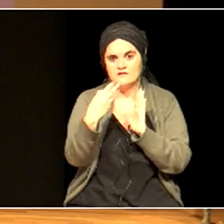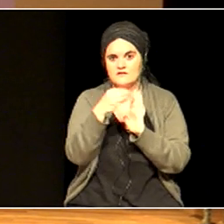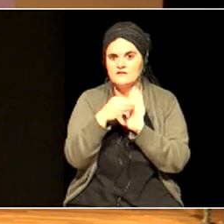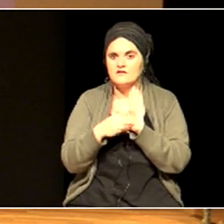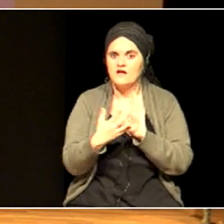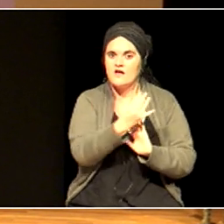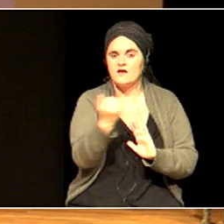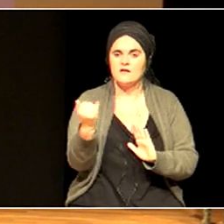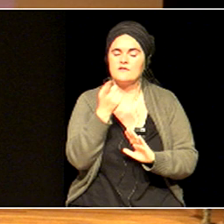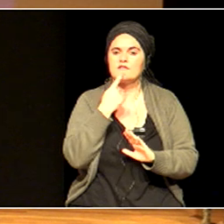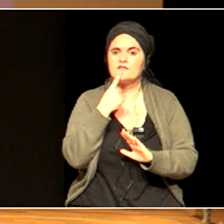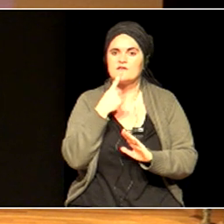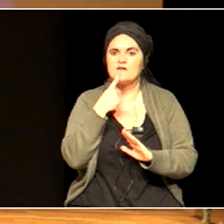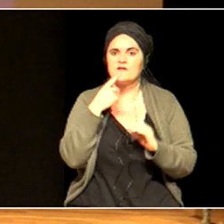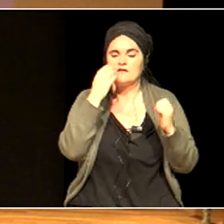use of water.